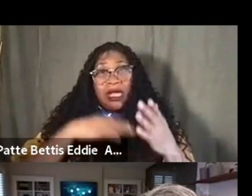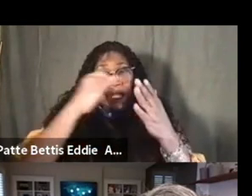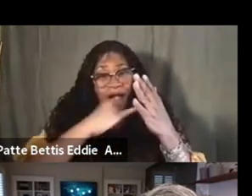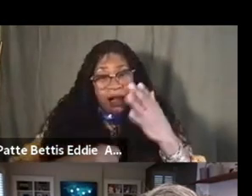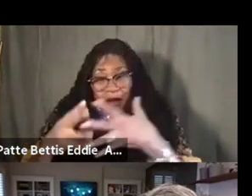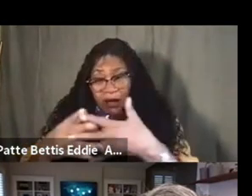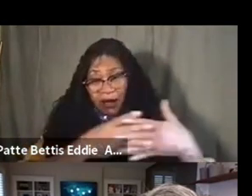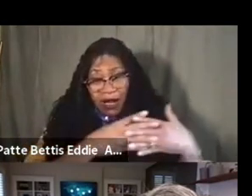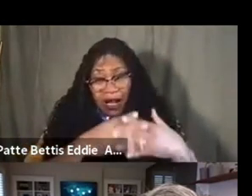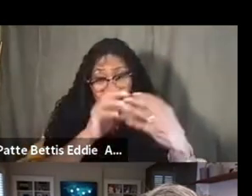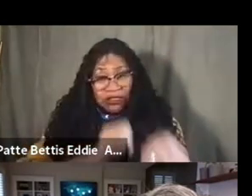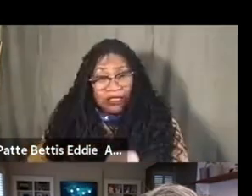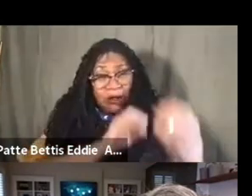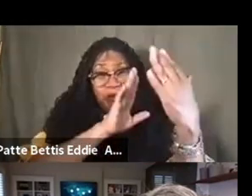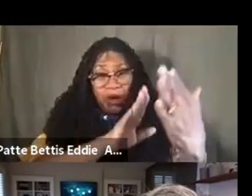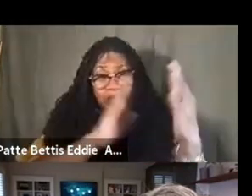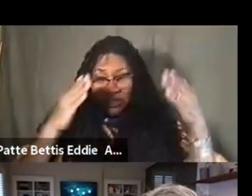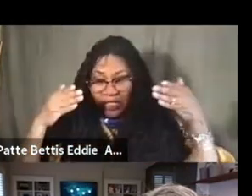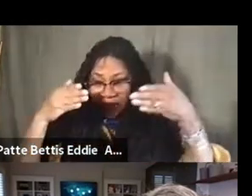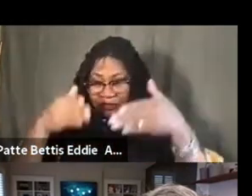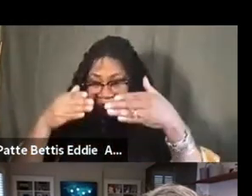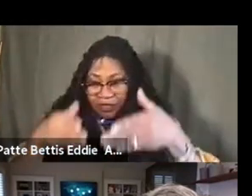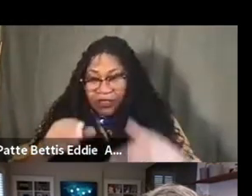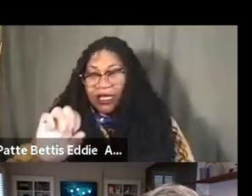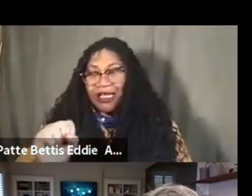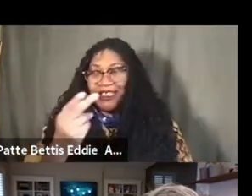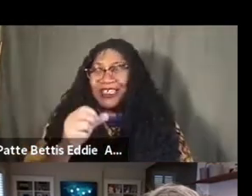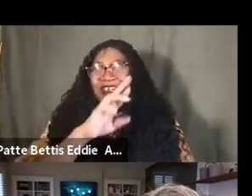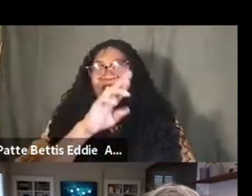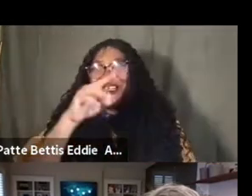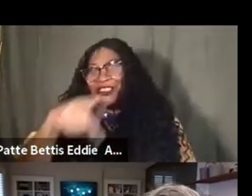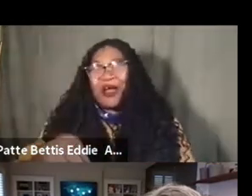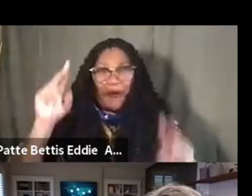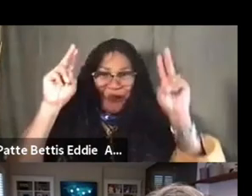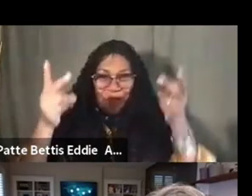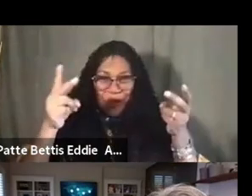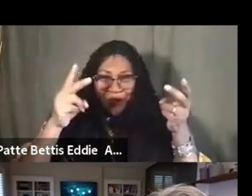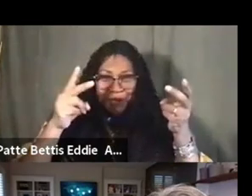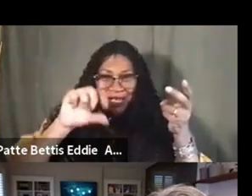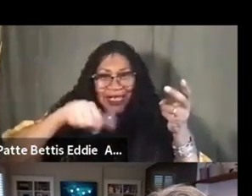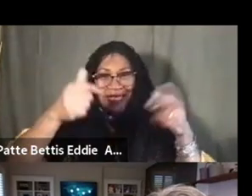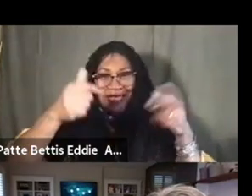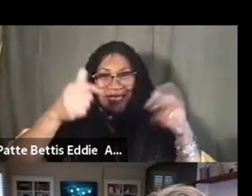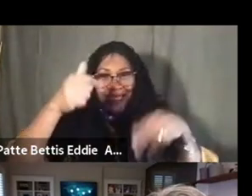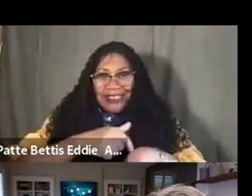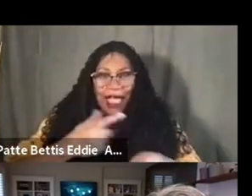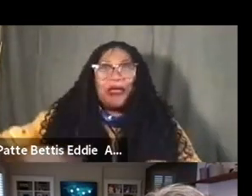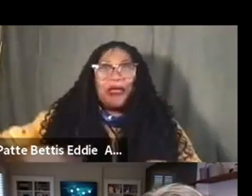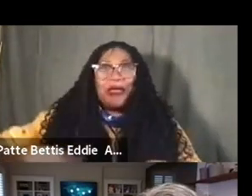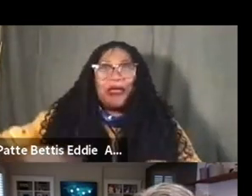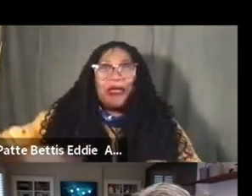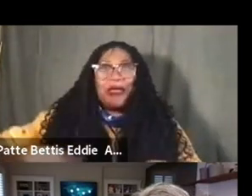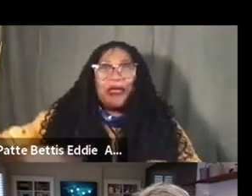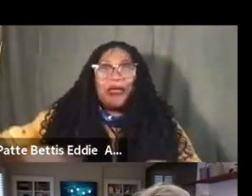like, centered in a Christina Sharpe quote, you know, and every, anytime I talk about, you know, um,